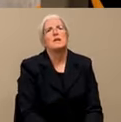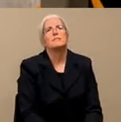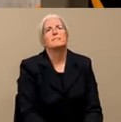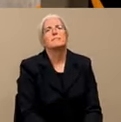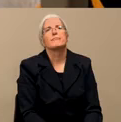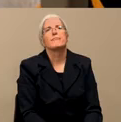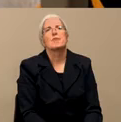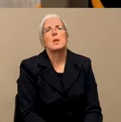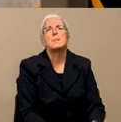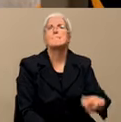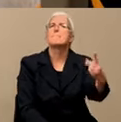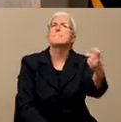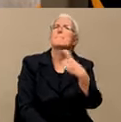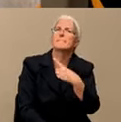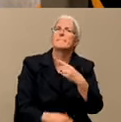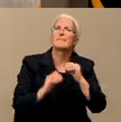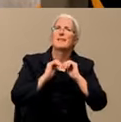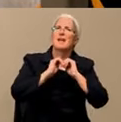the coronavirus?